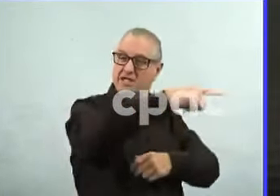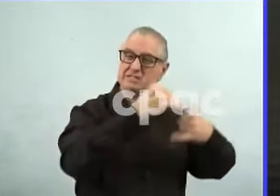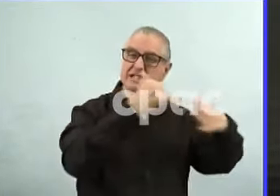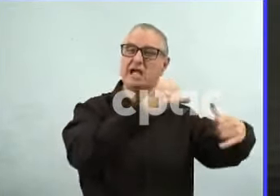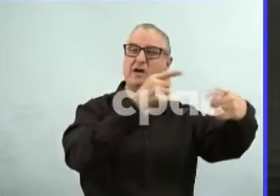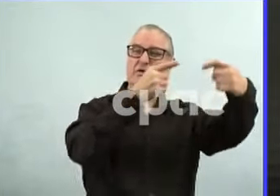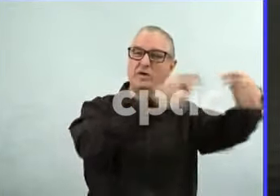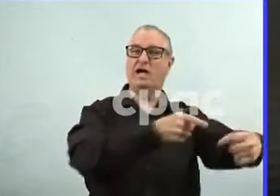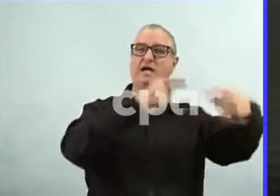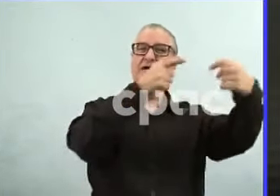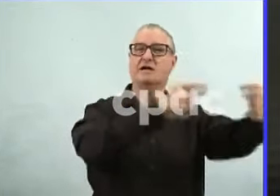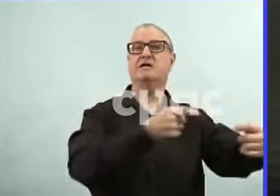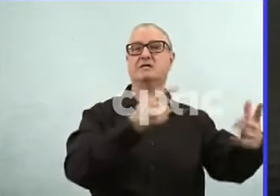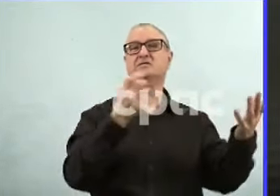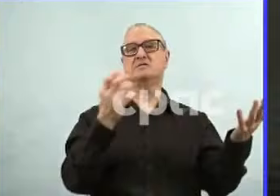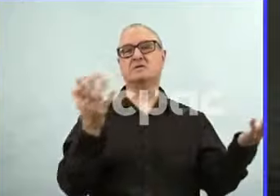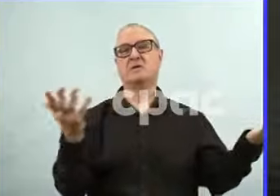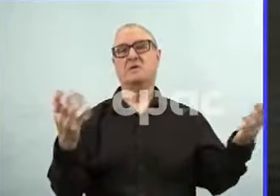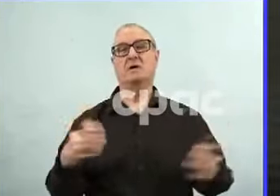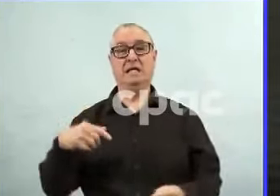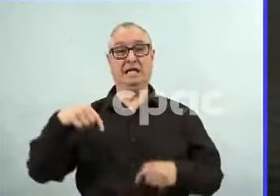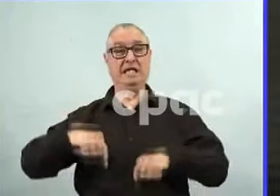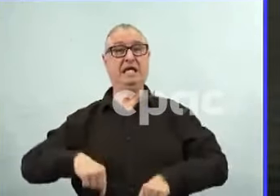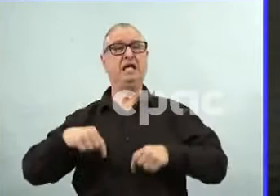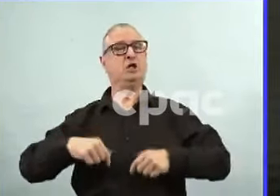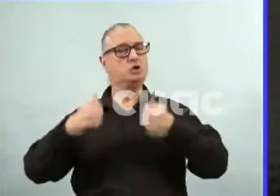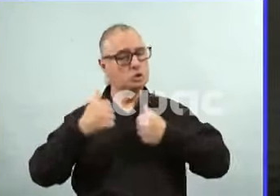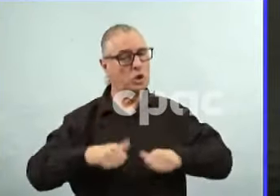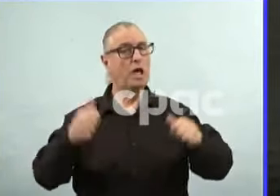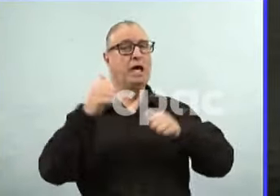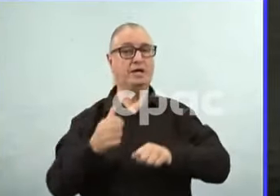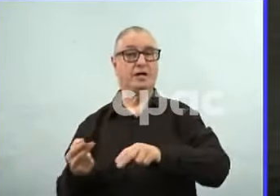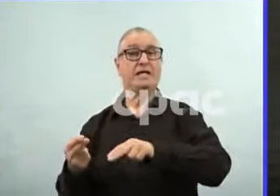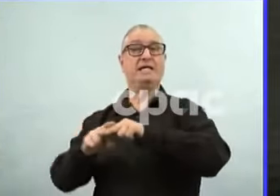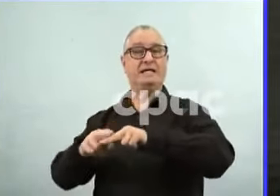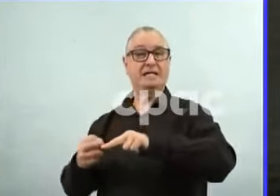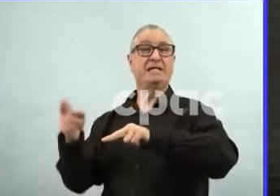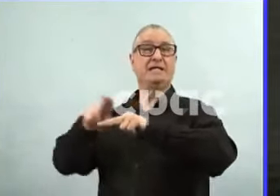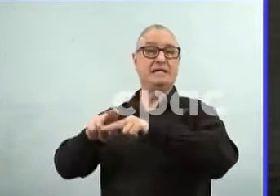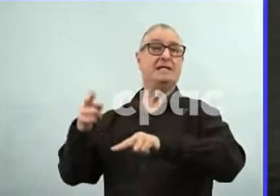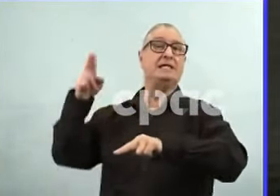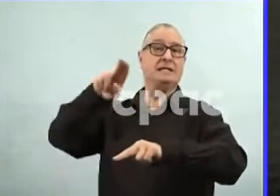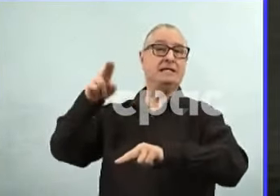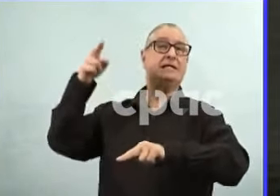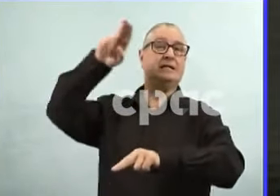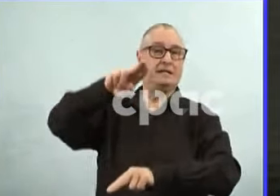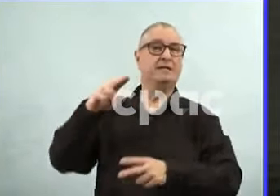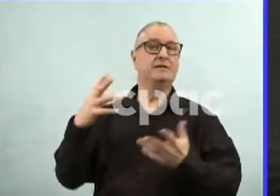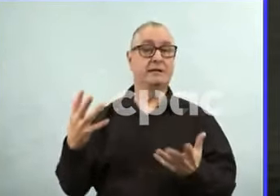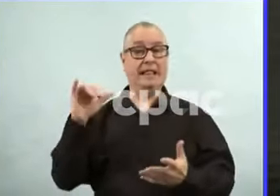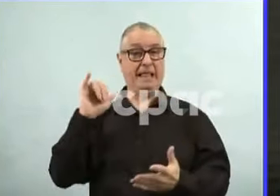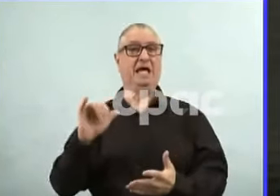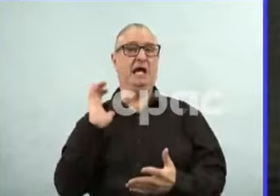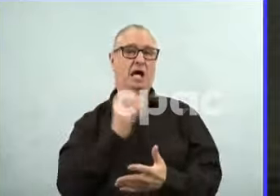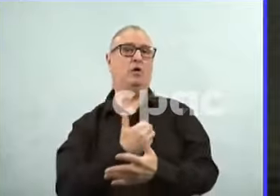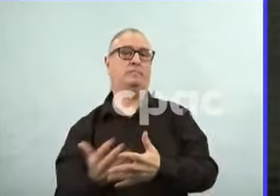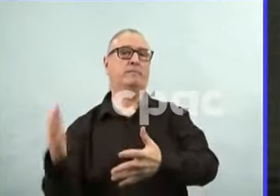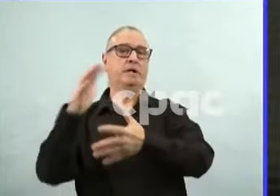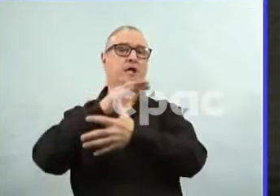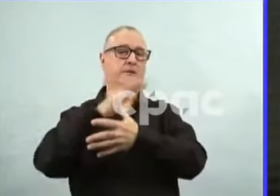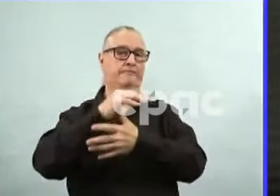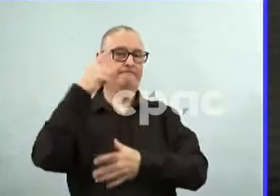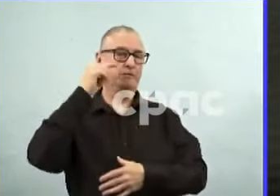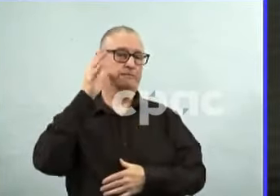capacity. And that's going to be a priority going forward. It has to be a priority. Public health is really going to have that